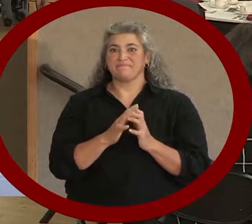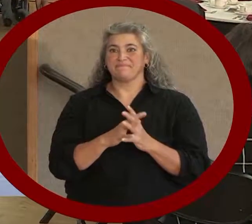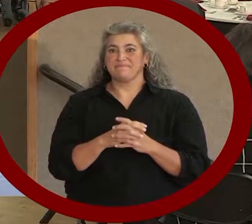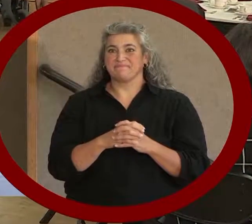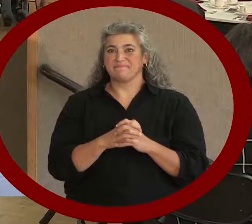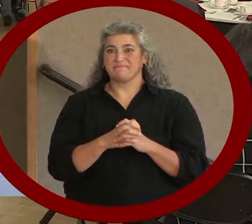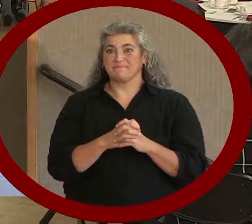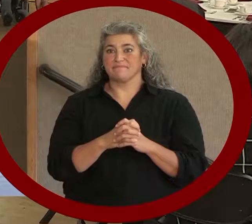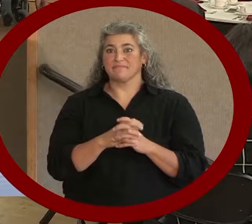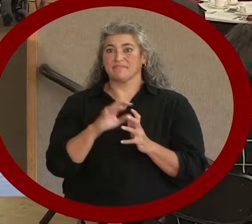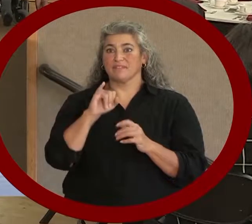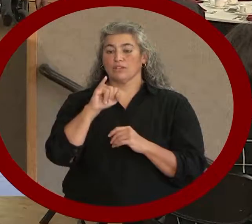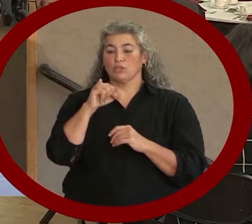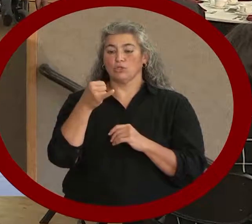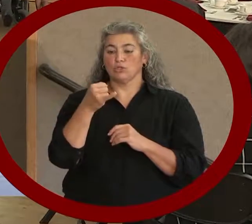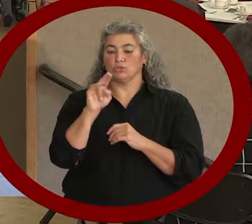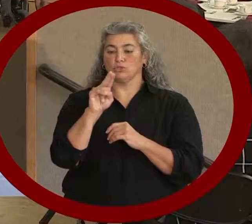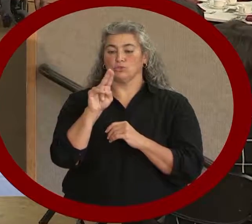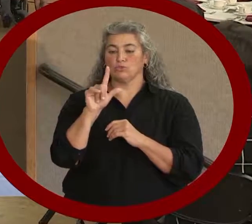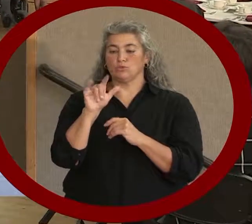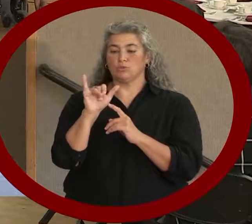Julie Wolfe.